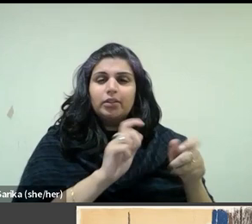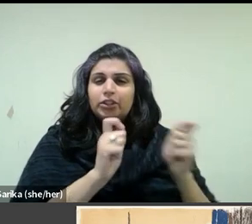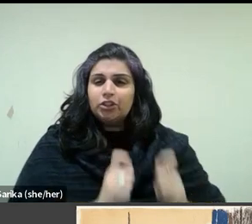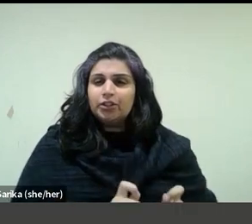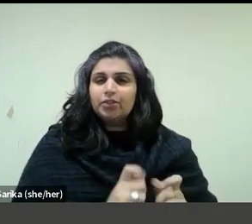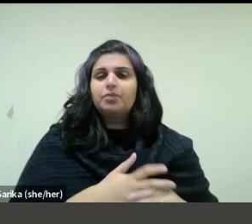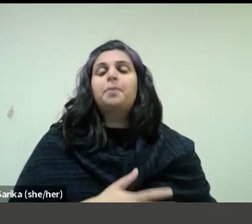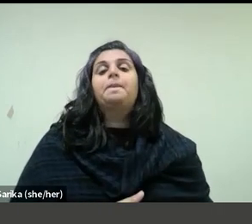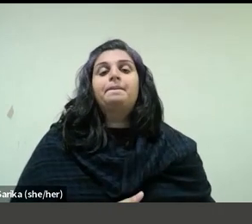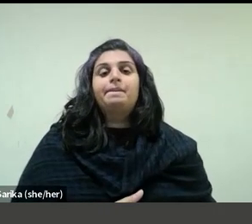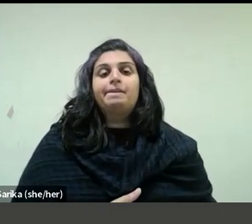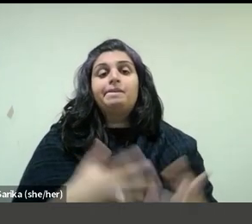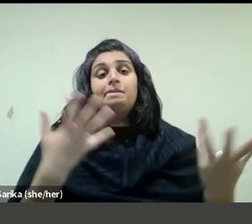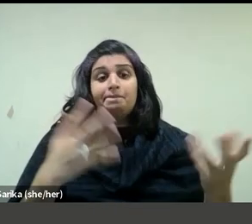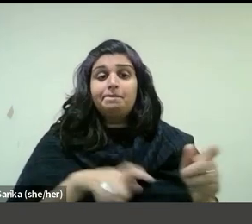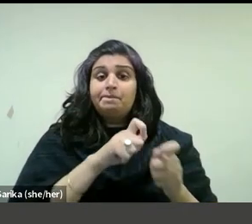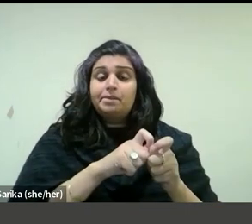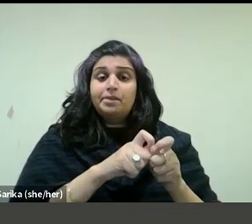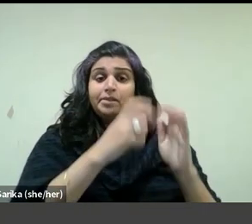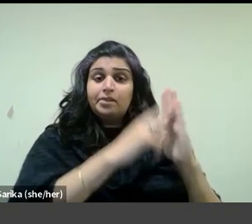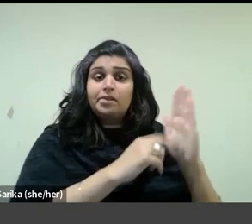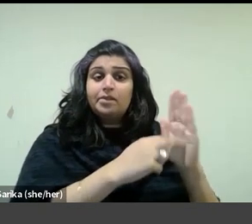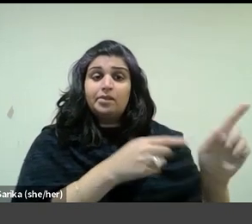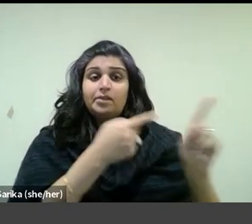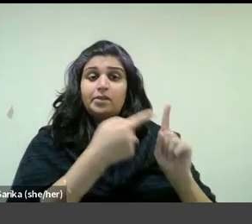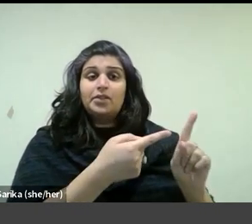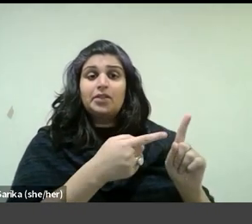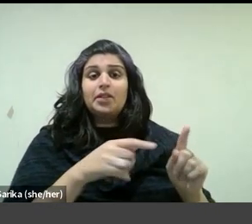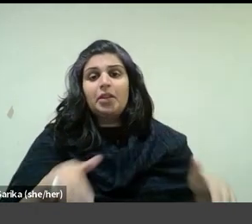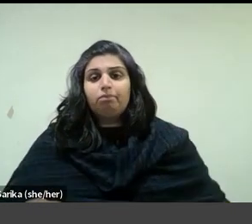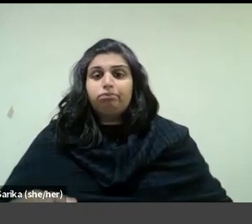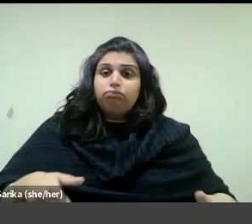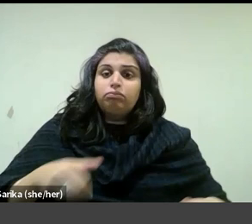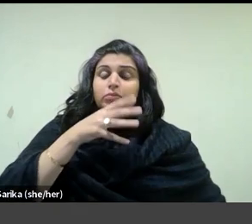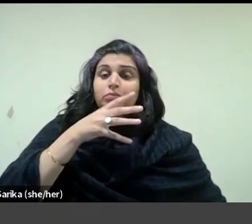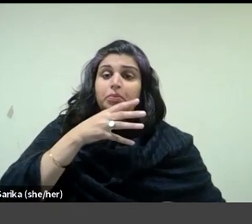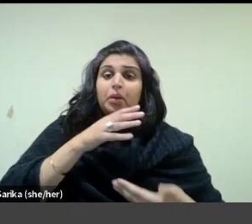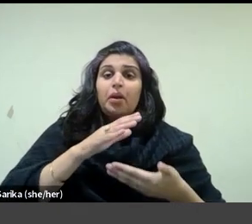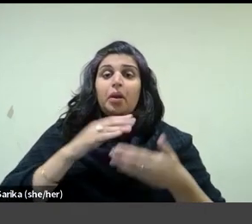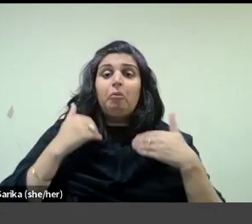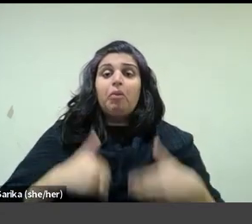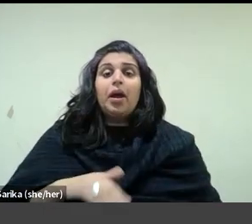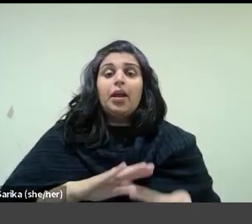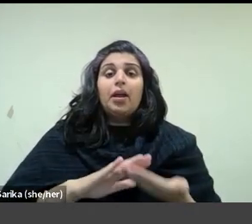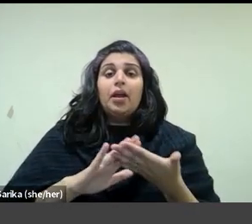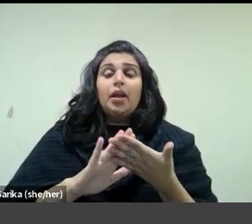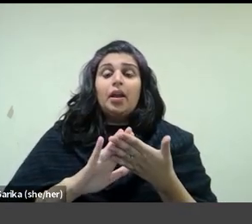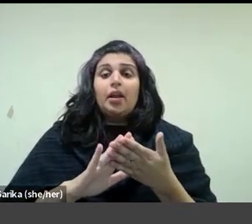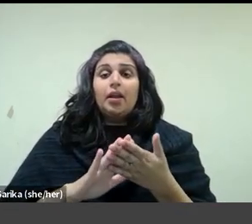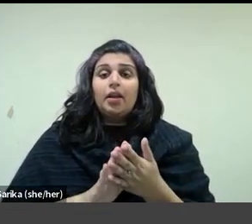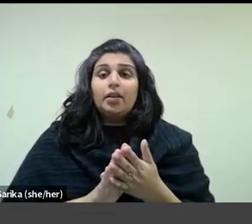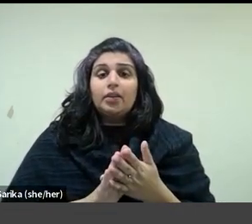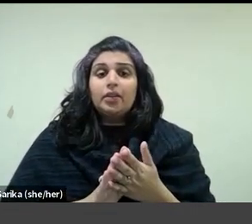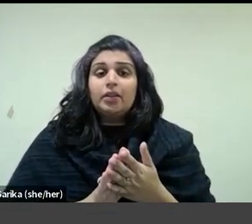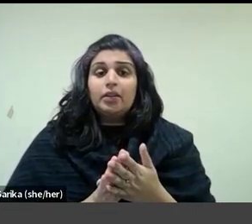In certain works undoubtedly the plump maternal body dissolves into and helps create an enveloping